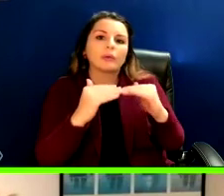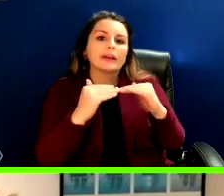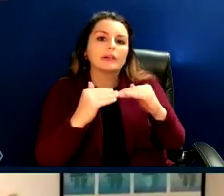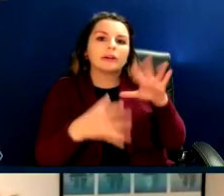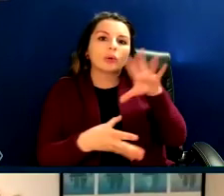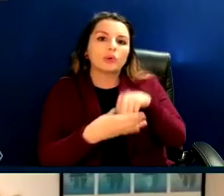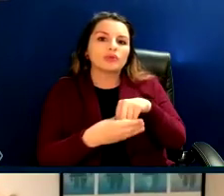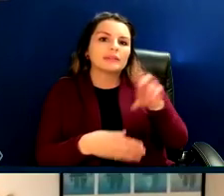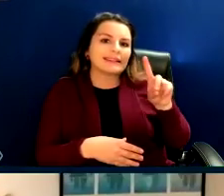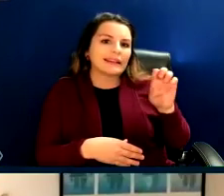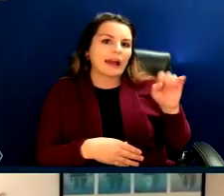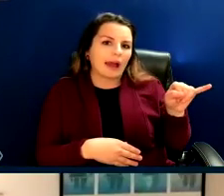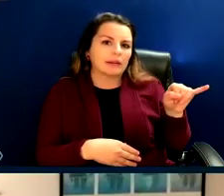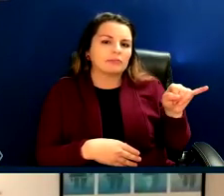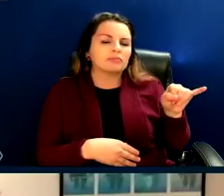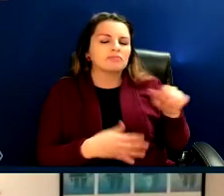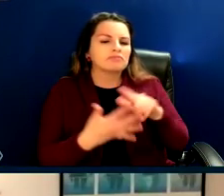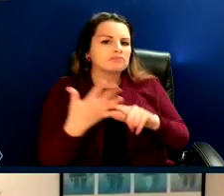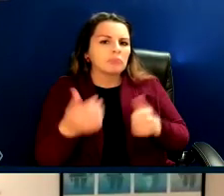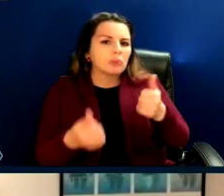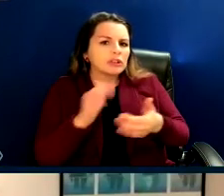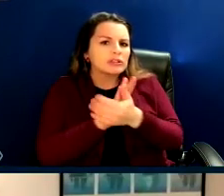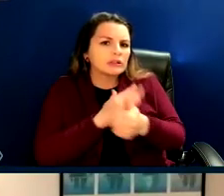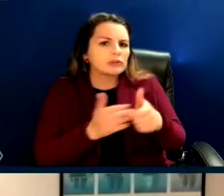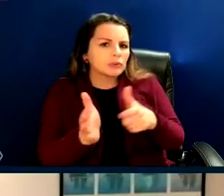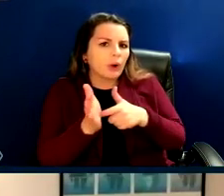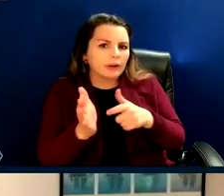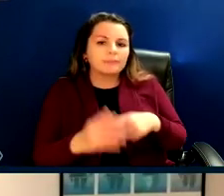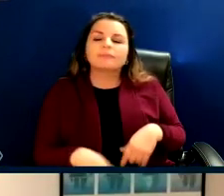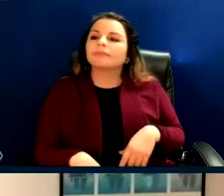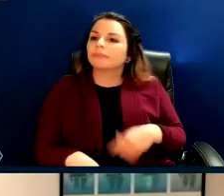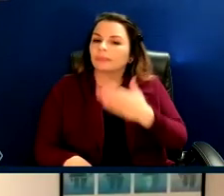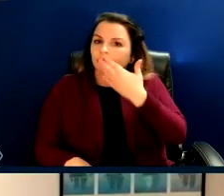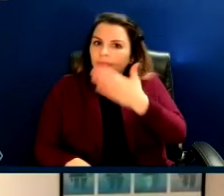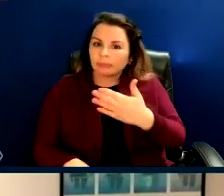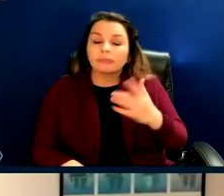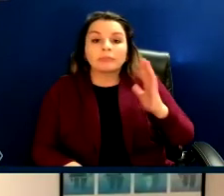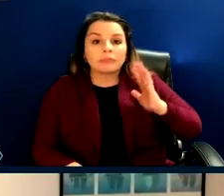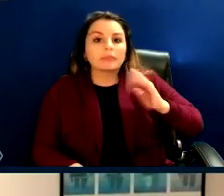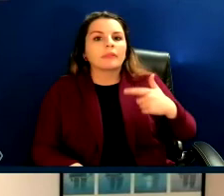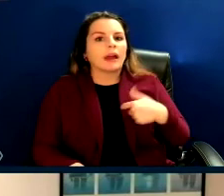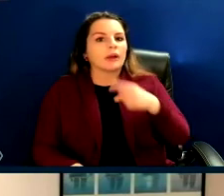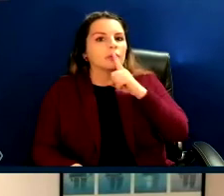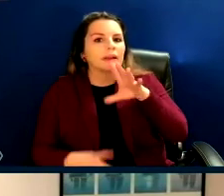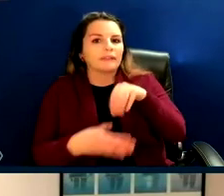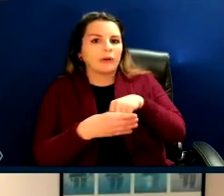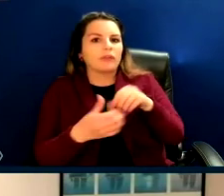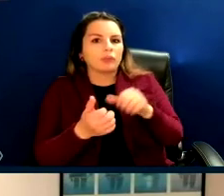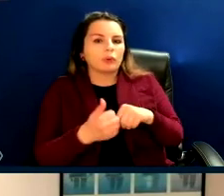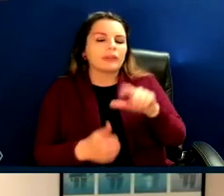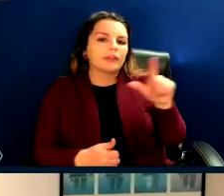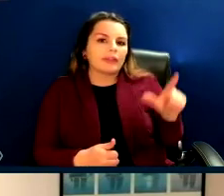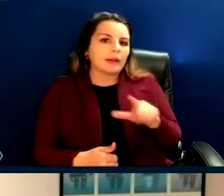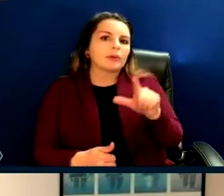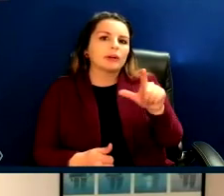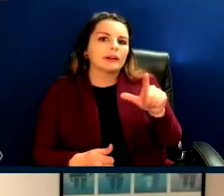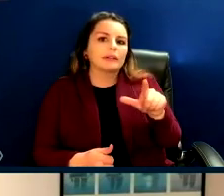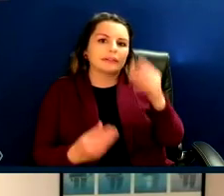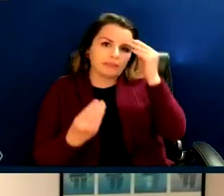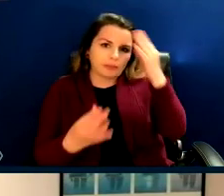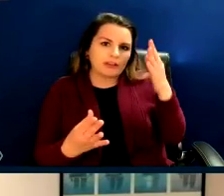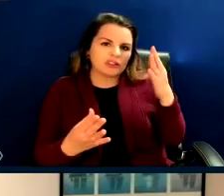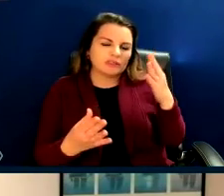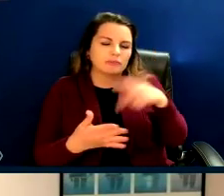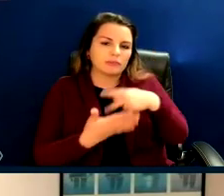Thank you for asking that. When I was in the information studies department, which is our library science department at UCLA, I always taught